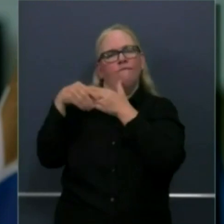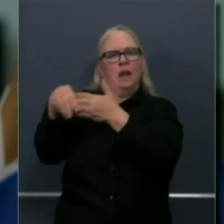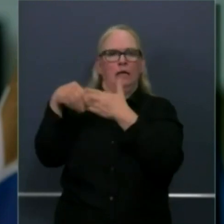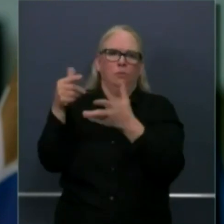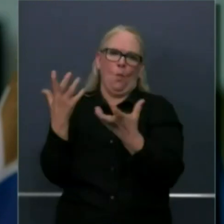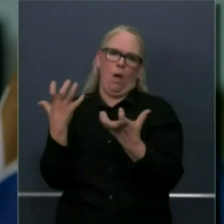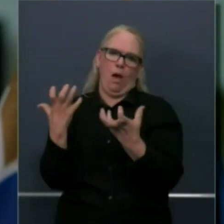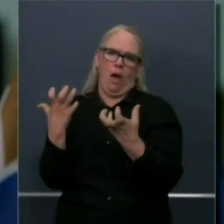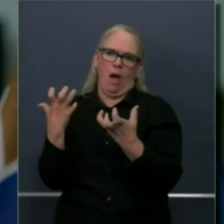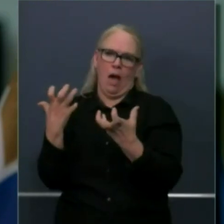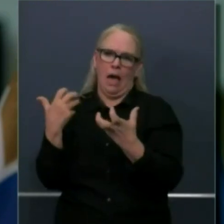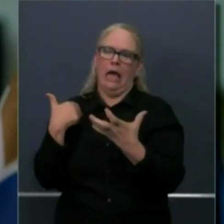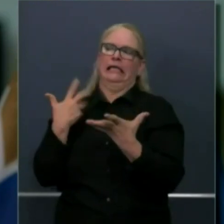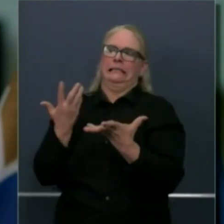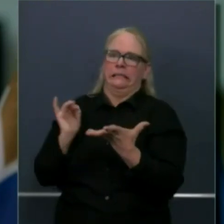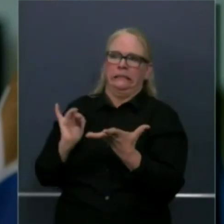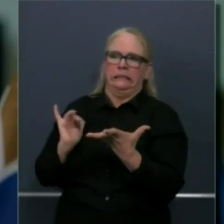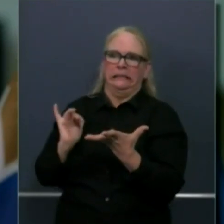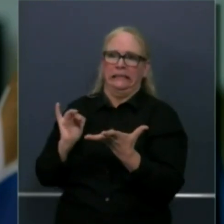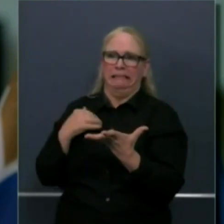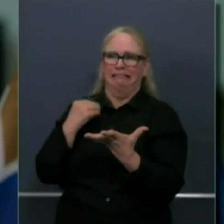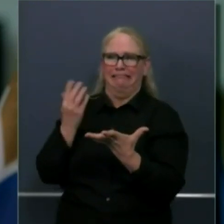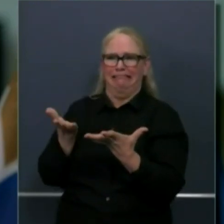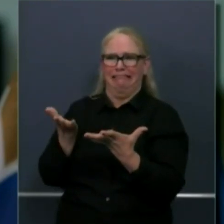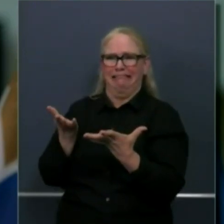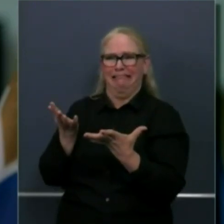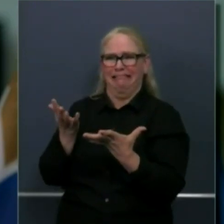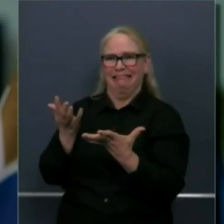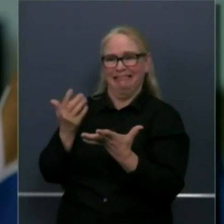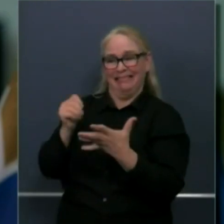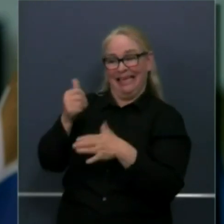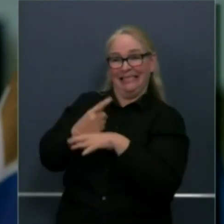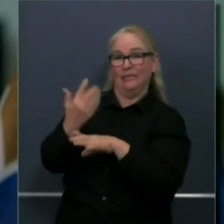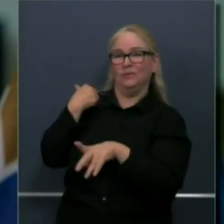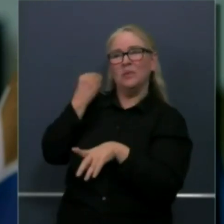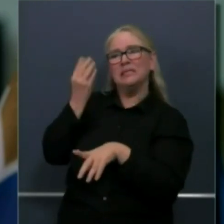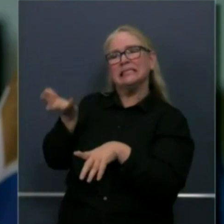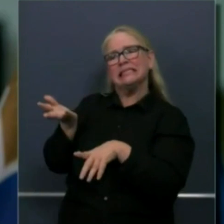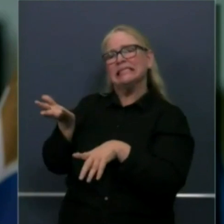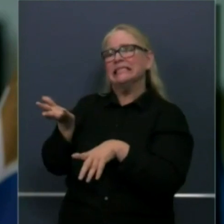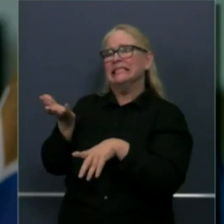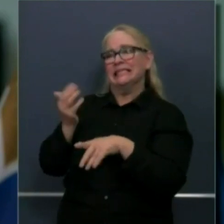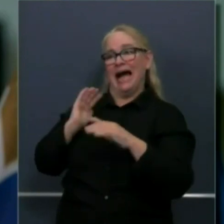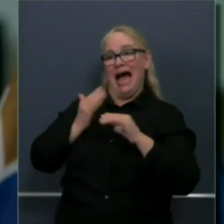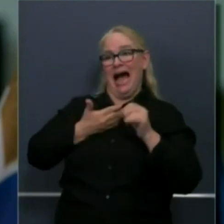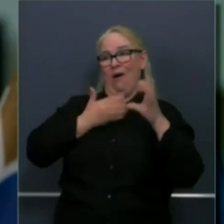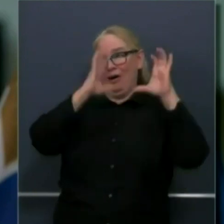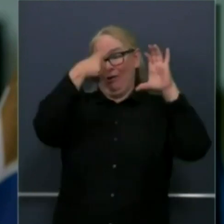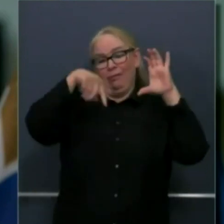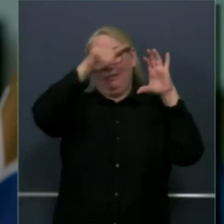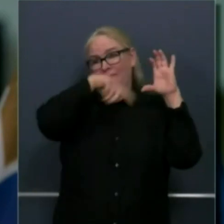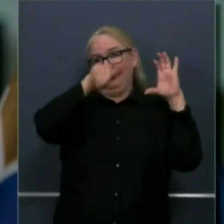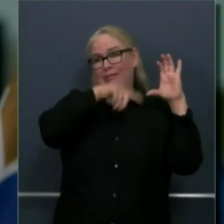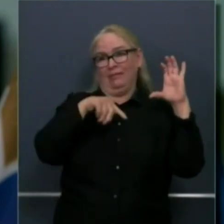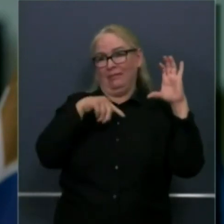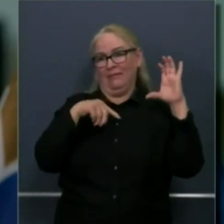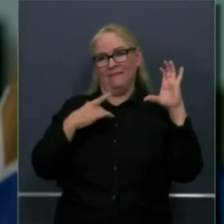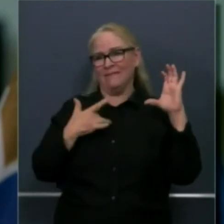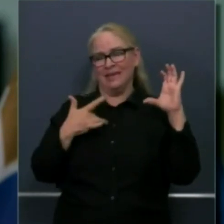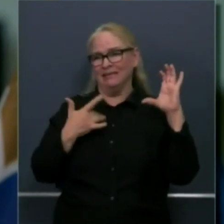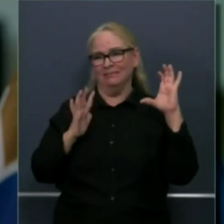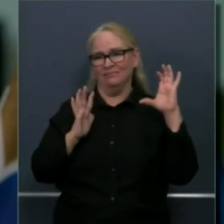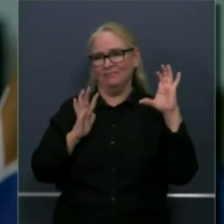days ago when we rolled this out originally we're not ideologues uh our team and it's not just our team it's the collective wisdom of also